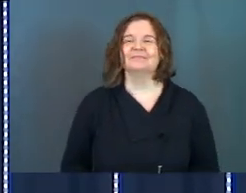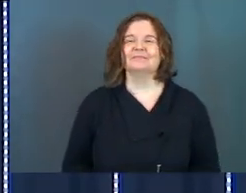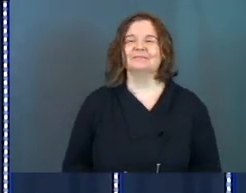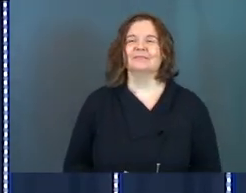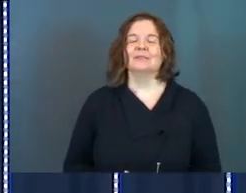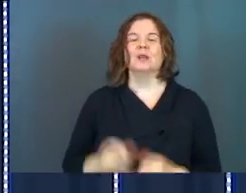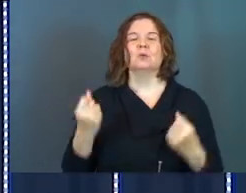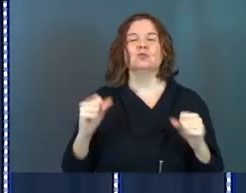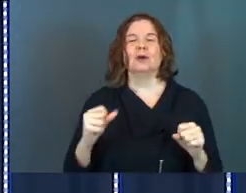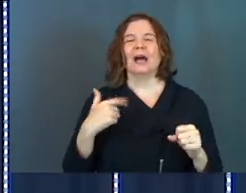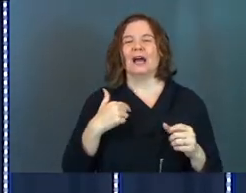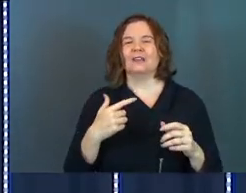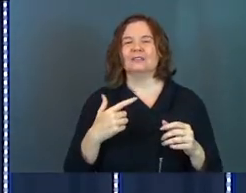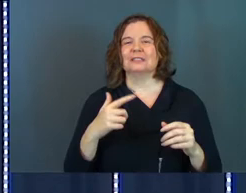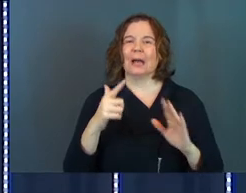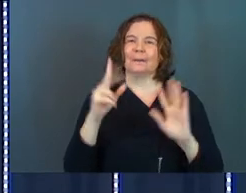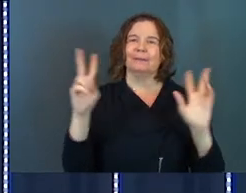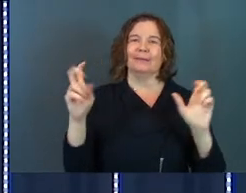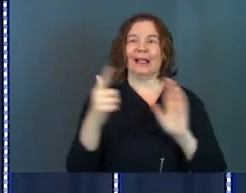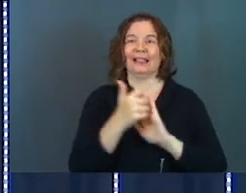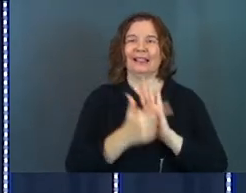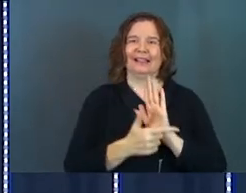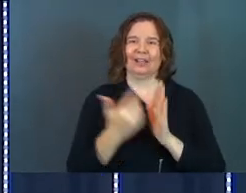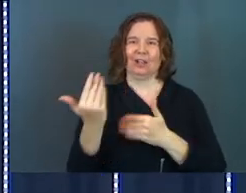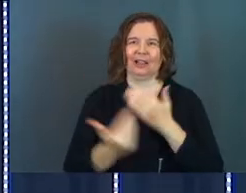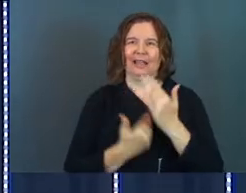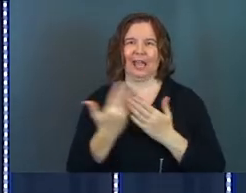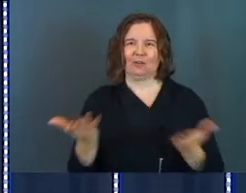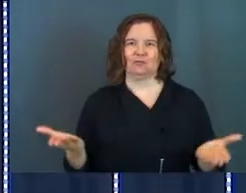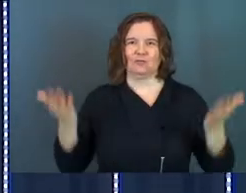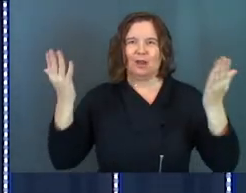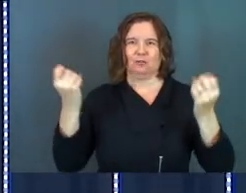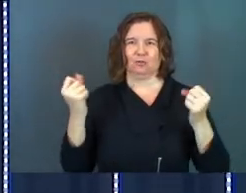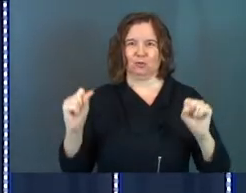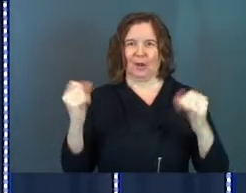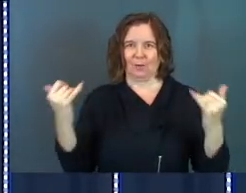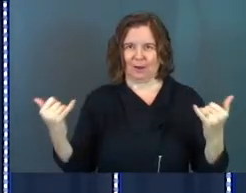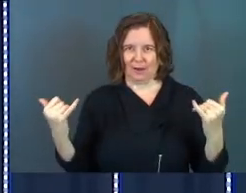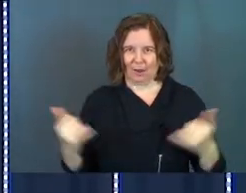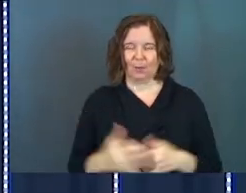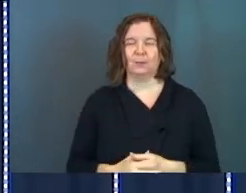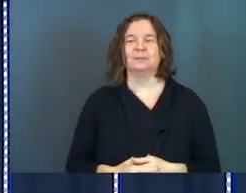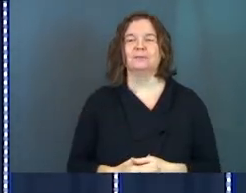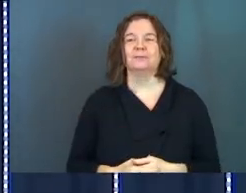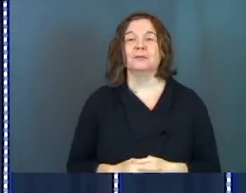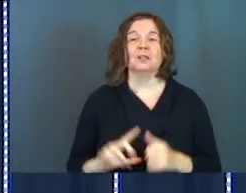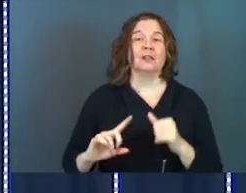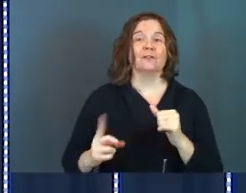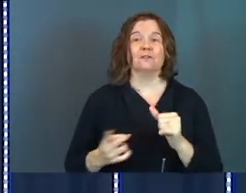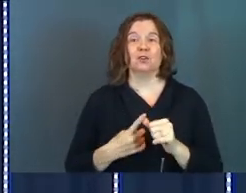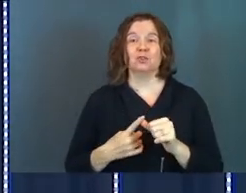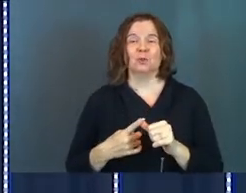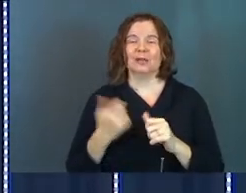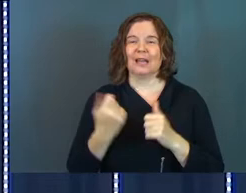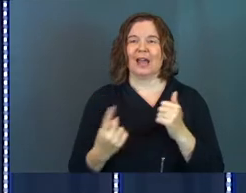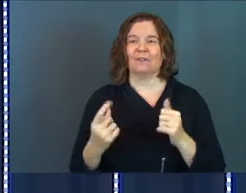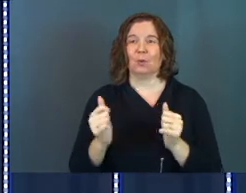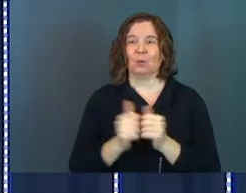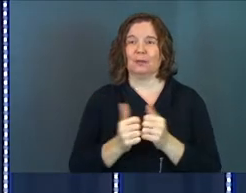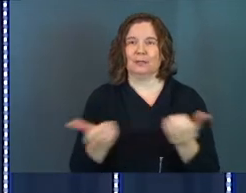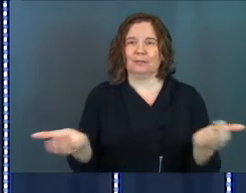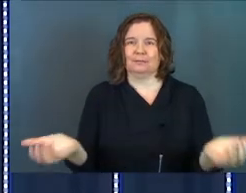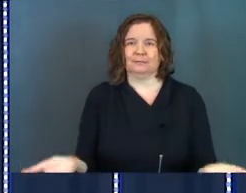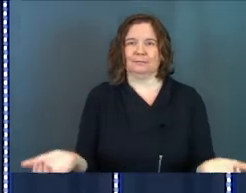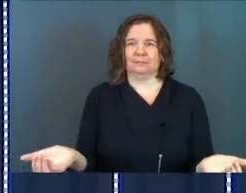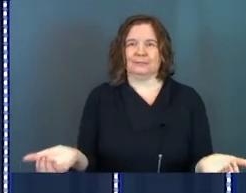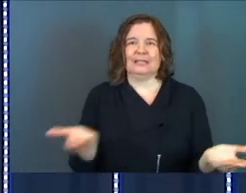Let's try this out. I've got some legal hand raises for us to try out right now. The very first one, everybody with me